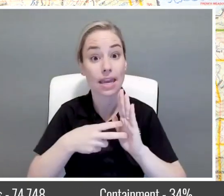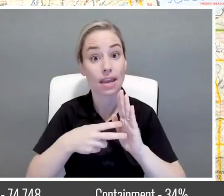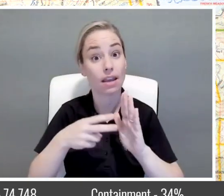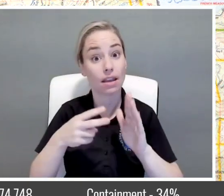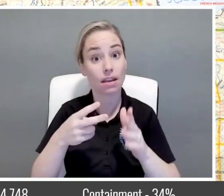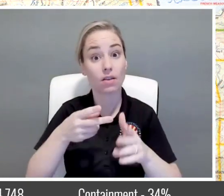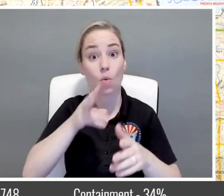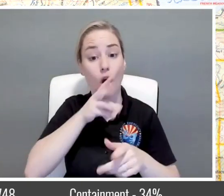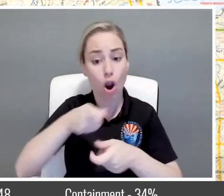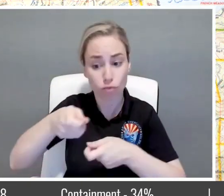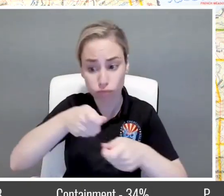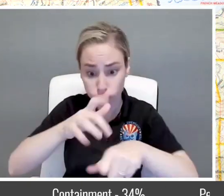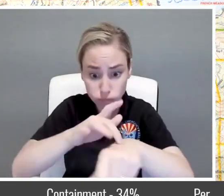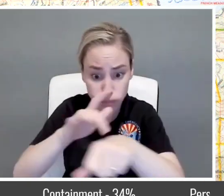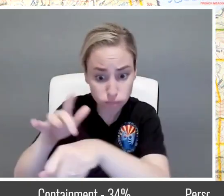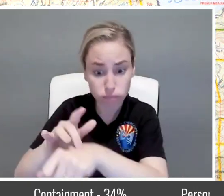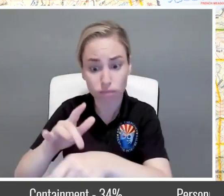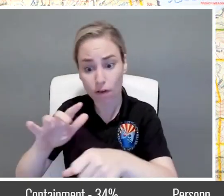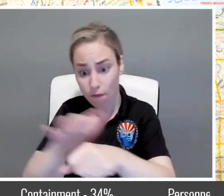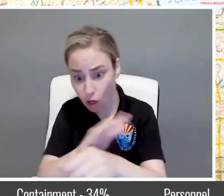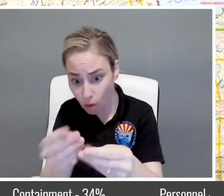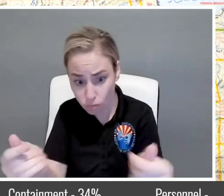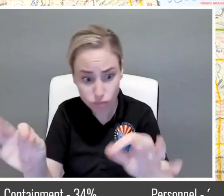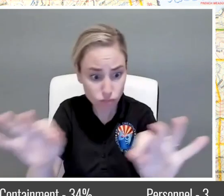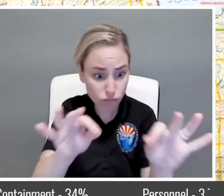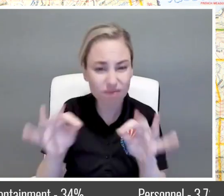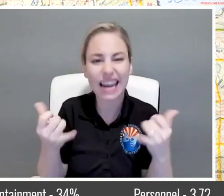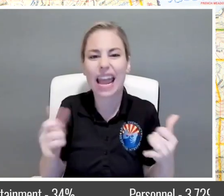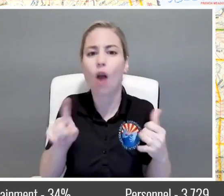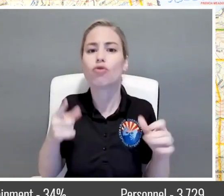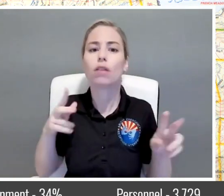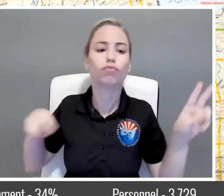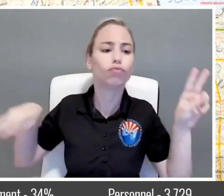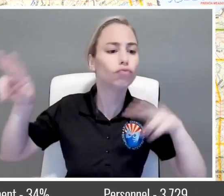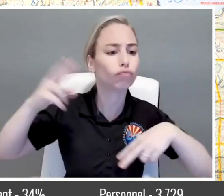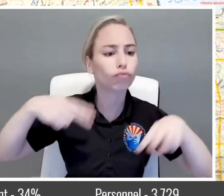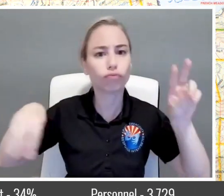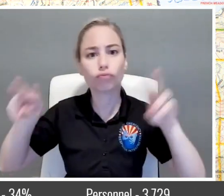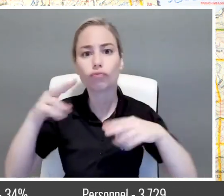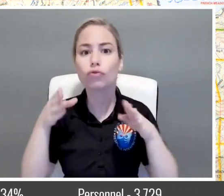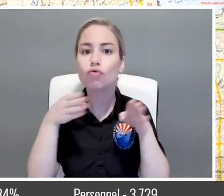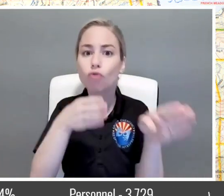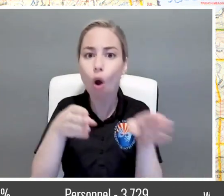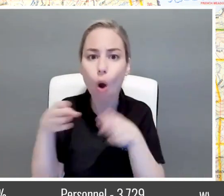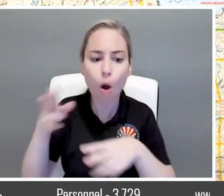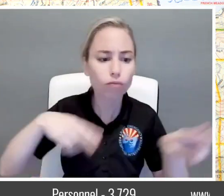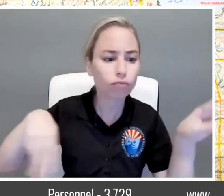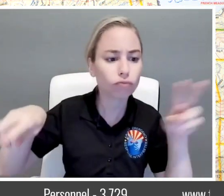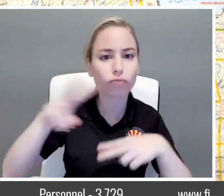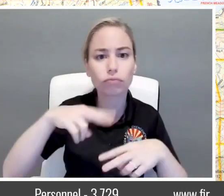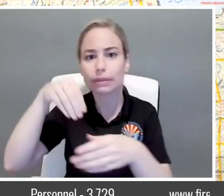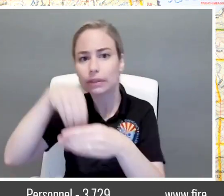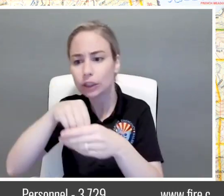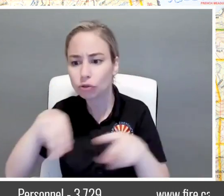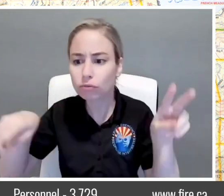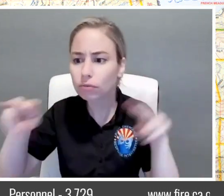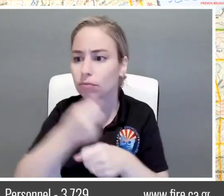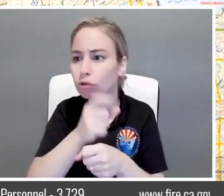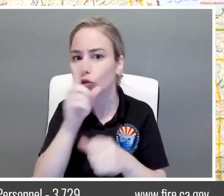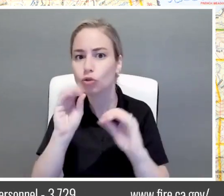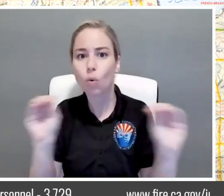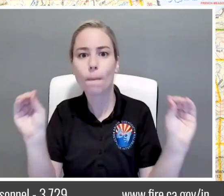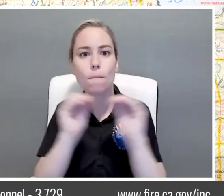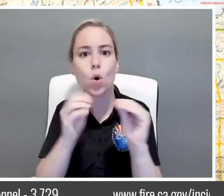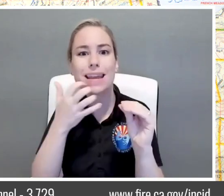completed and we are basically patrolling the roads patrolling all the interiors looking for additional heats to